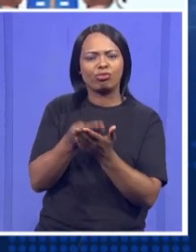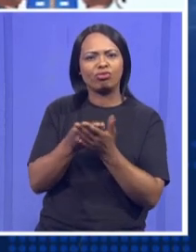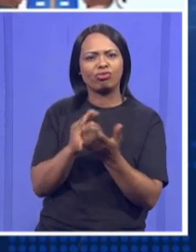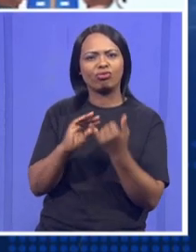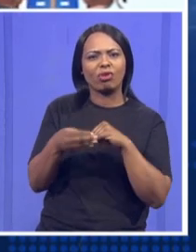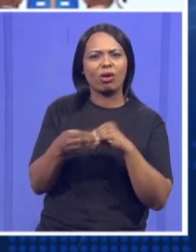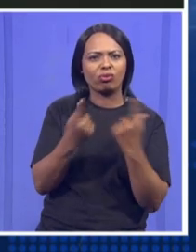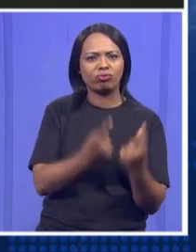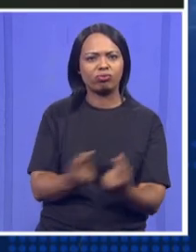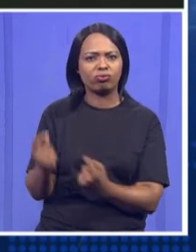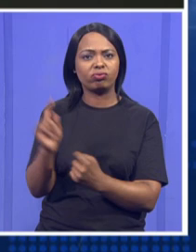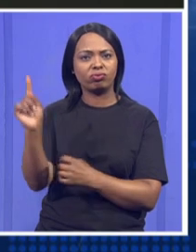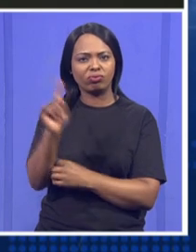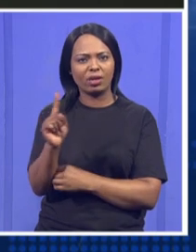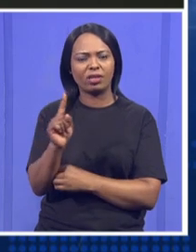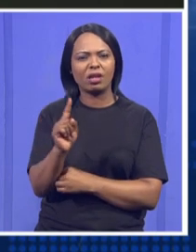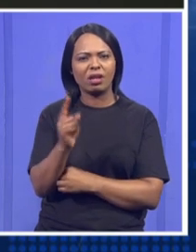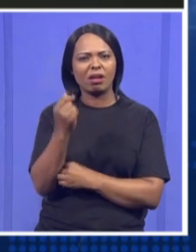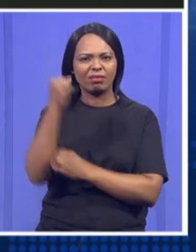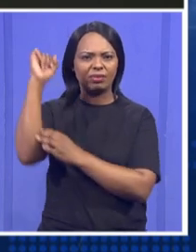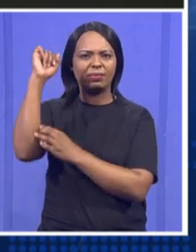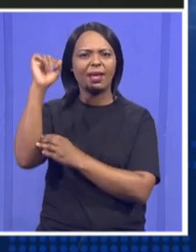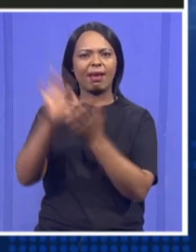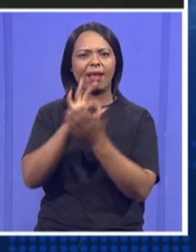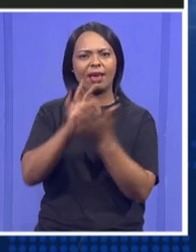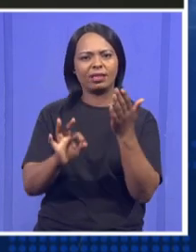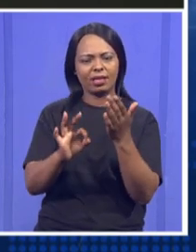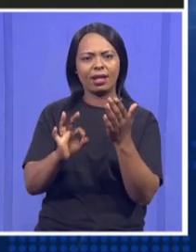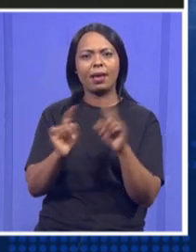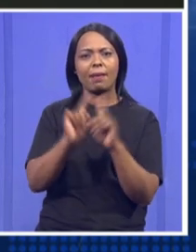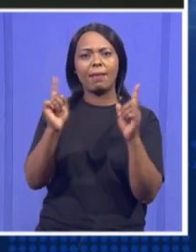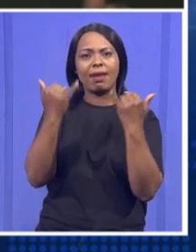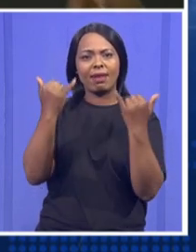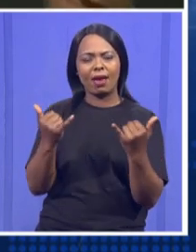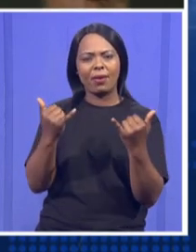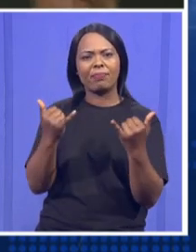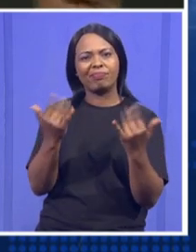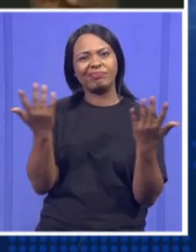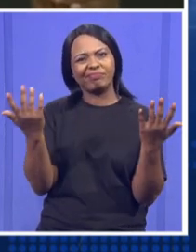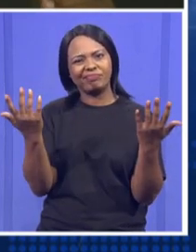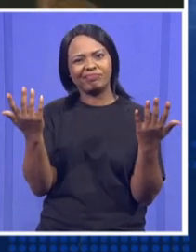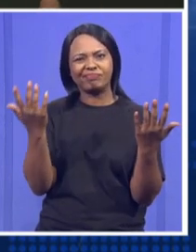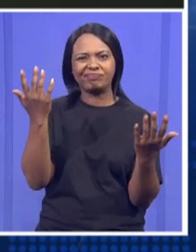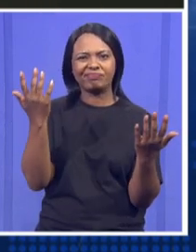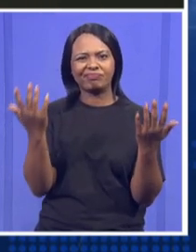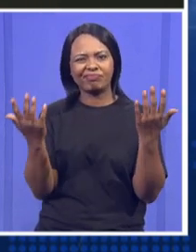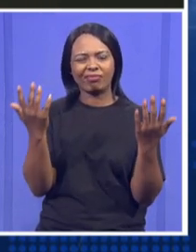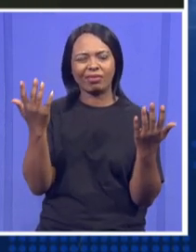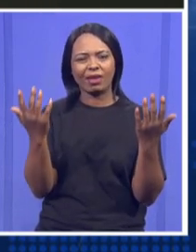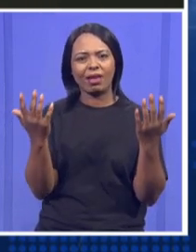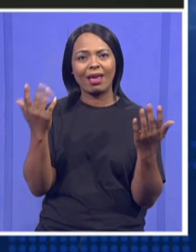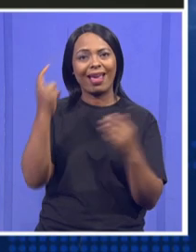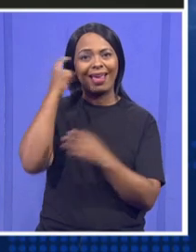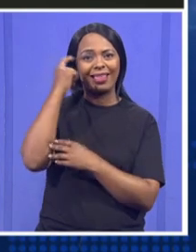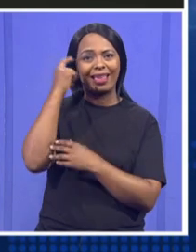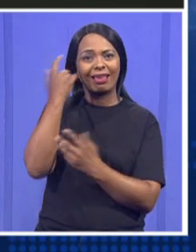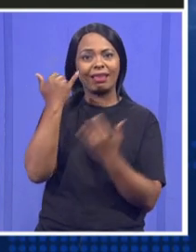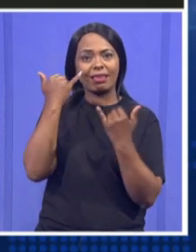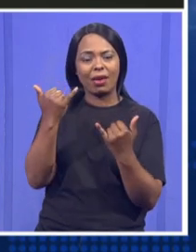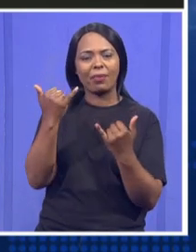to context the elections alone. So I'm thinking now that the Panyaza